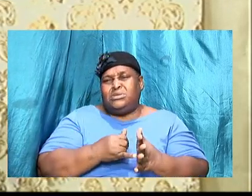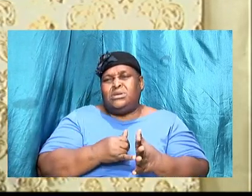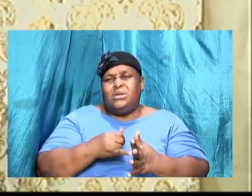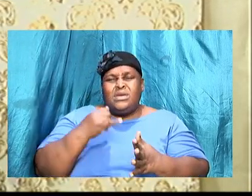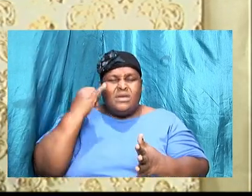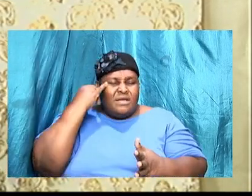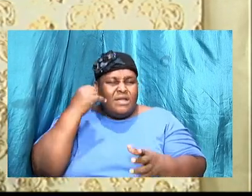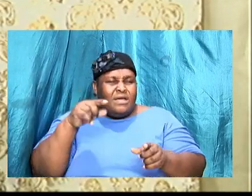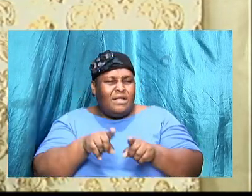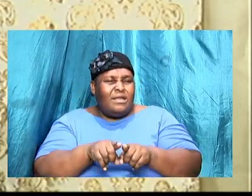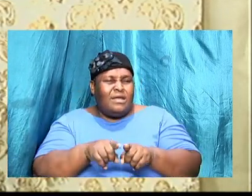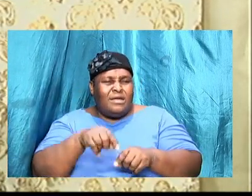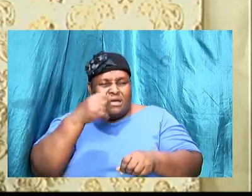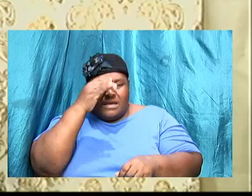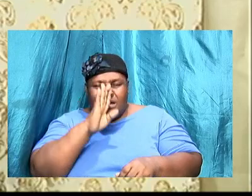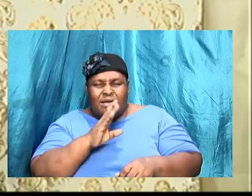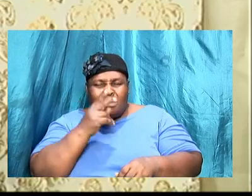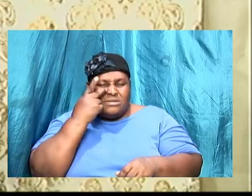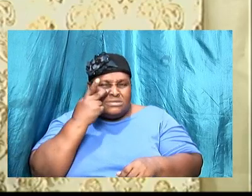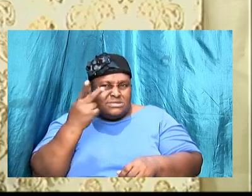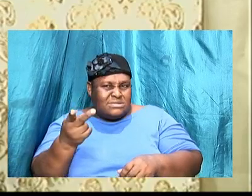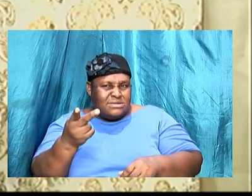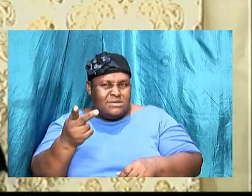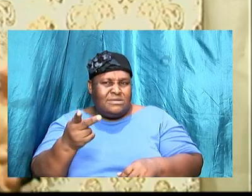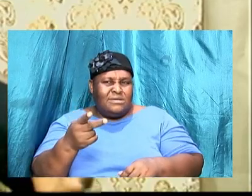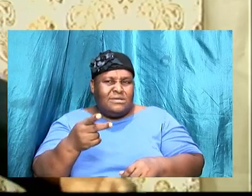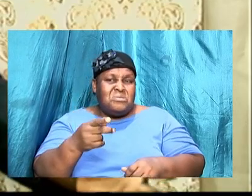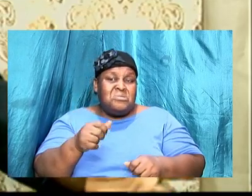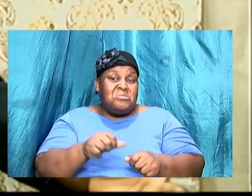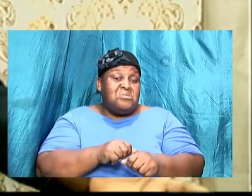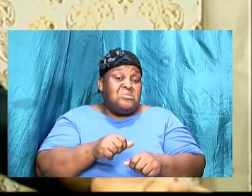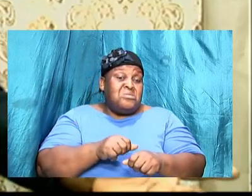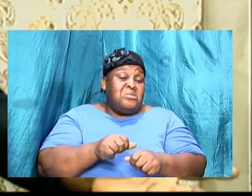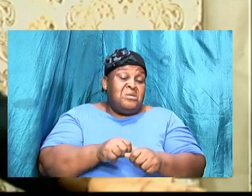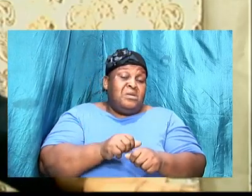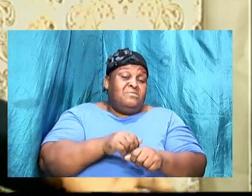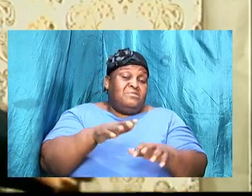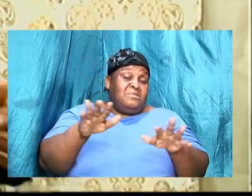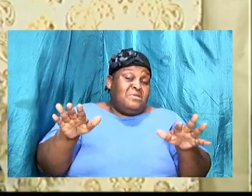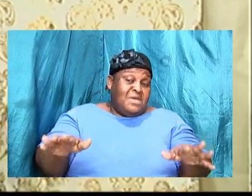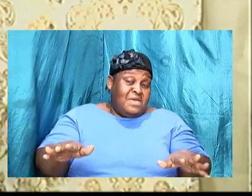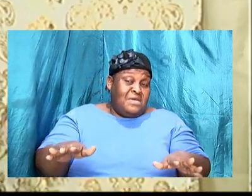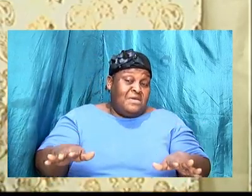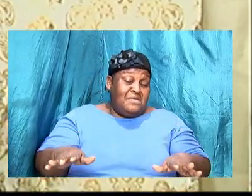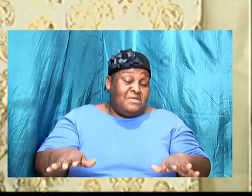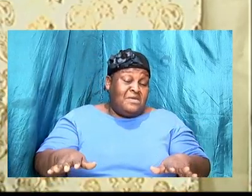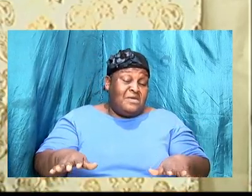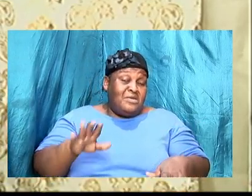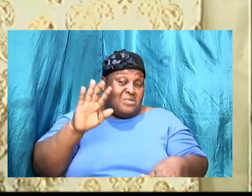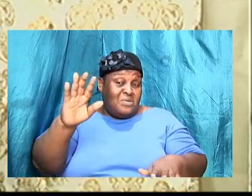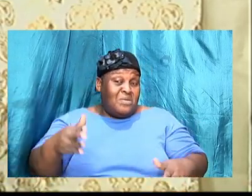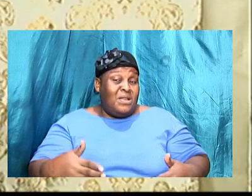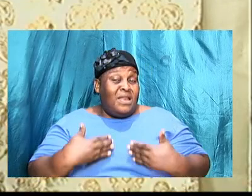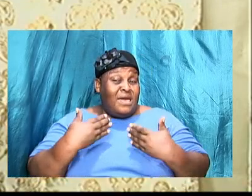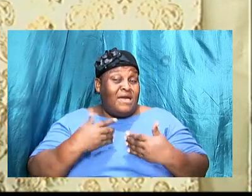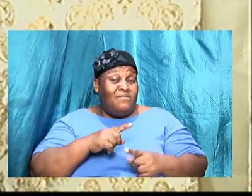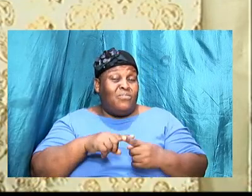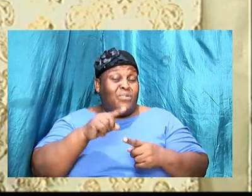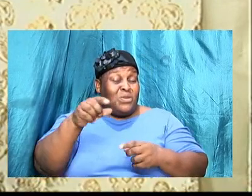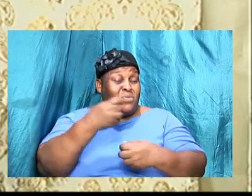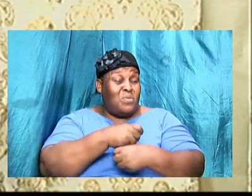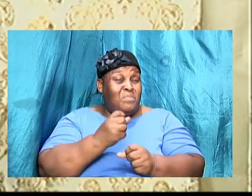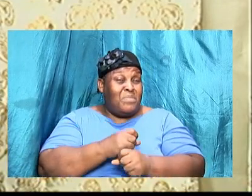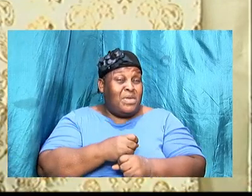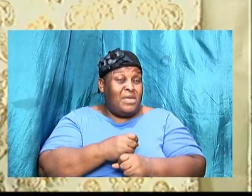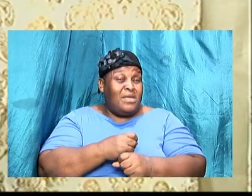God would see everything your life and when you make that decision God